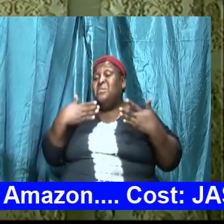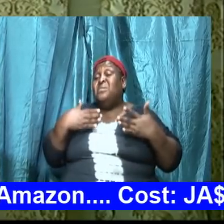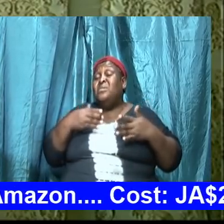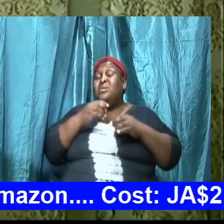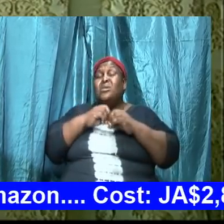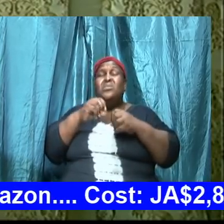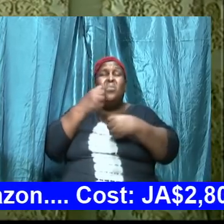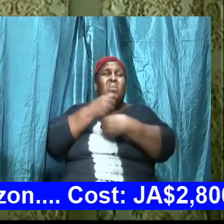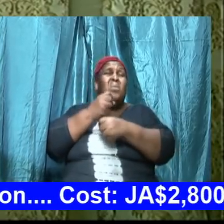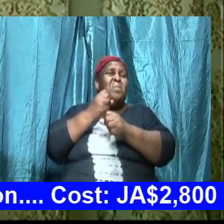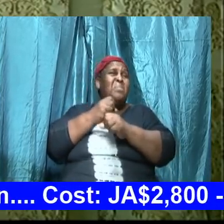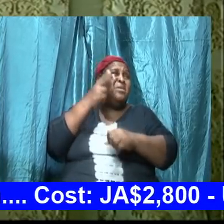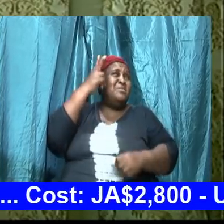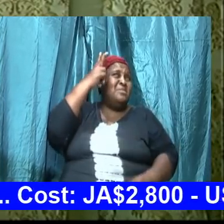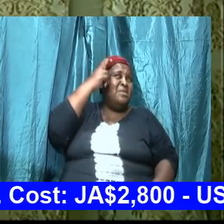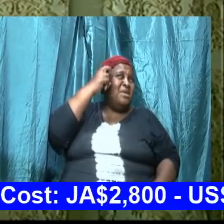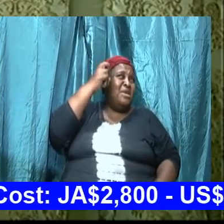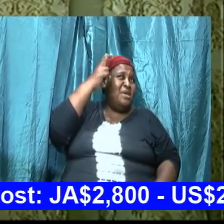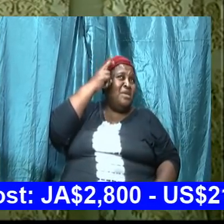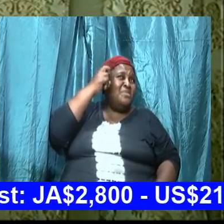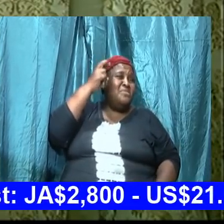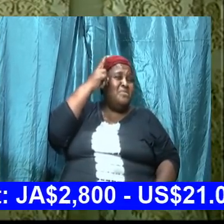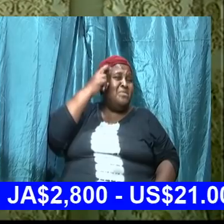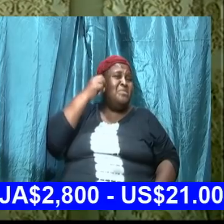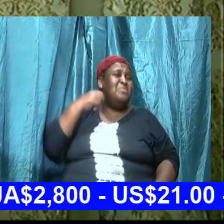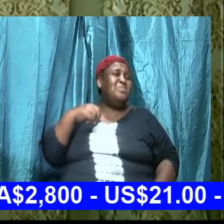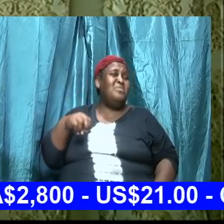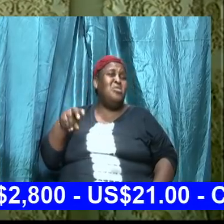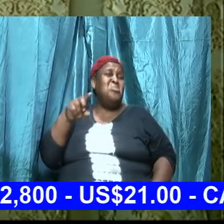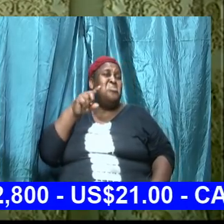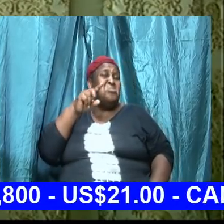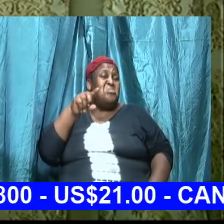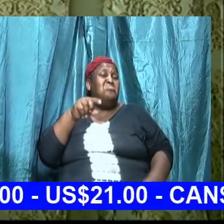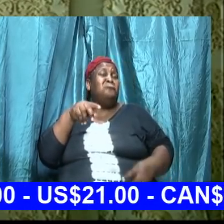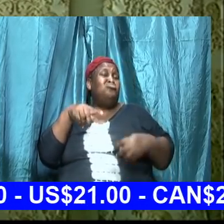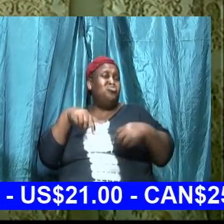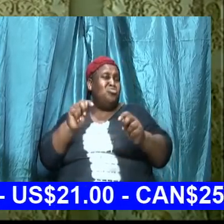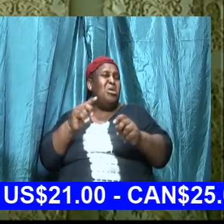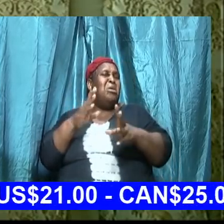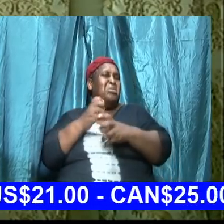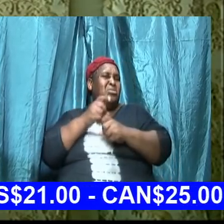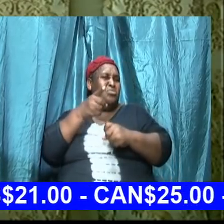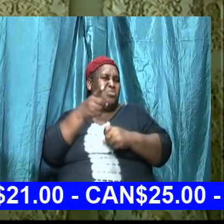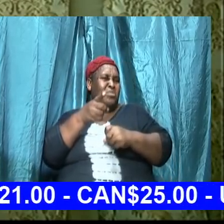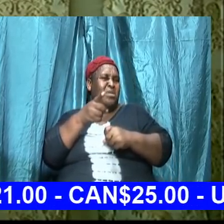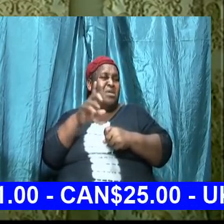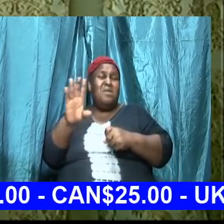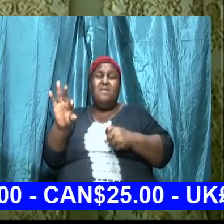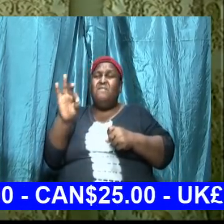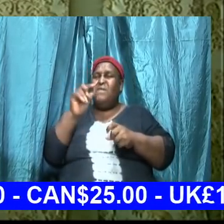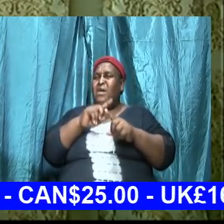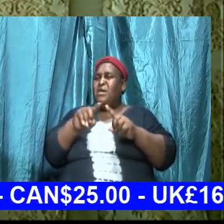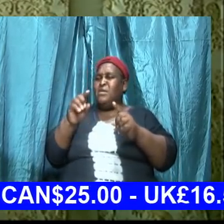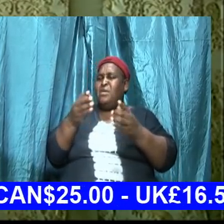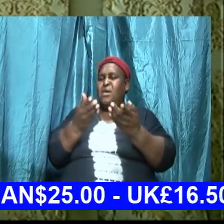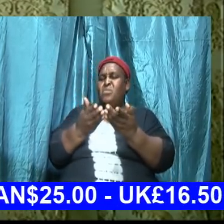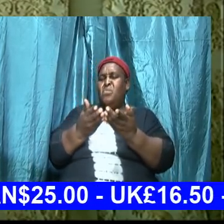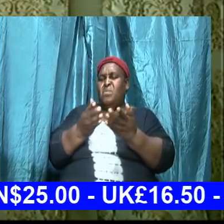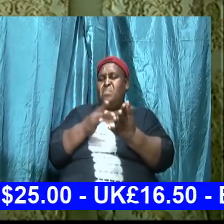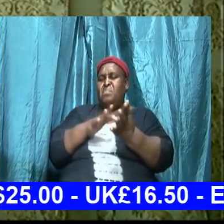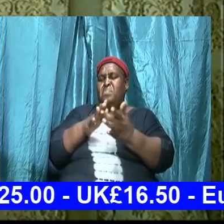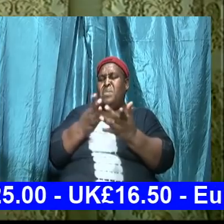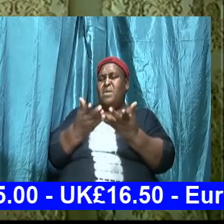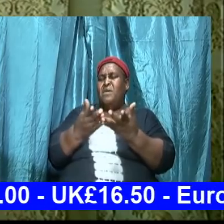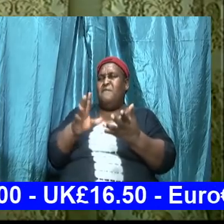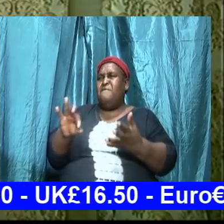enemy the adversary intimidate you if we find that we can't open the Bible if we find that we don't have no desire